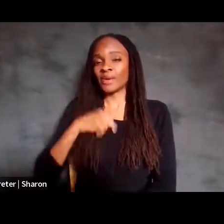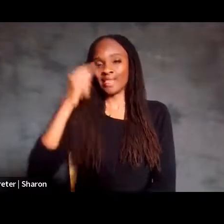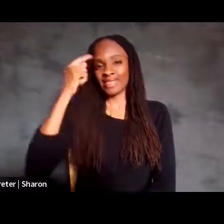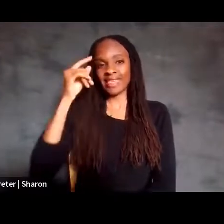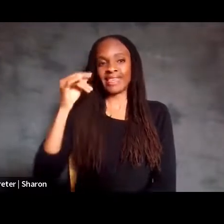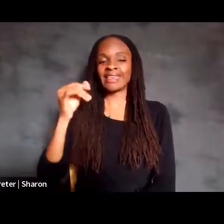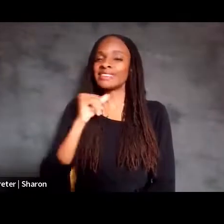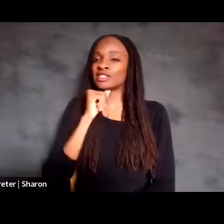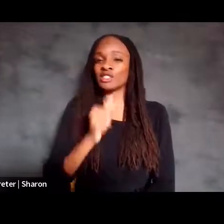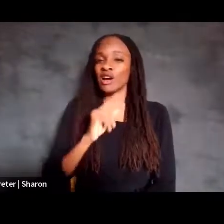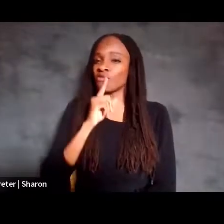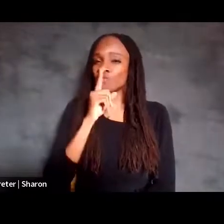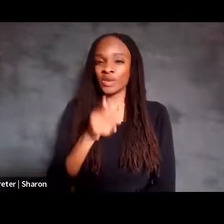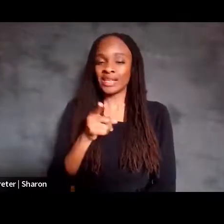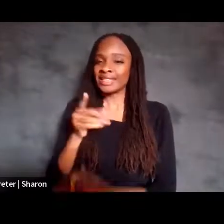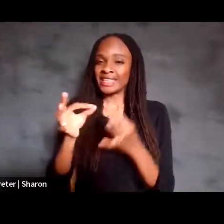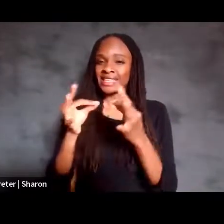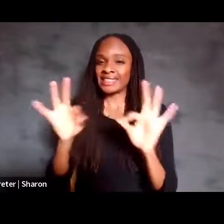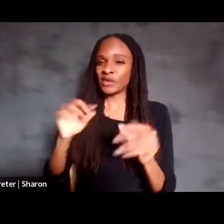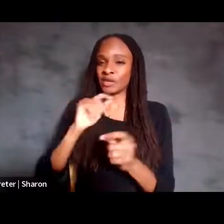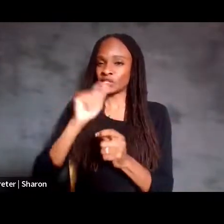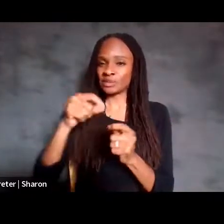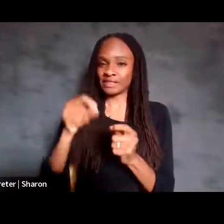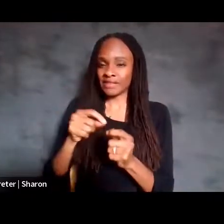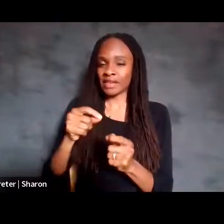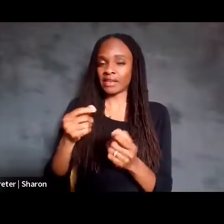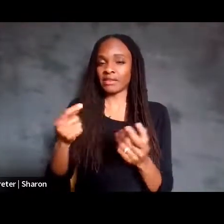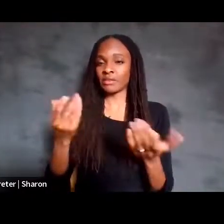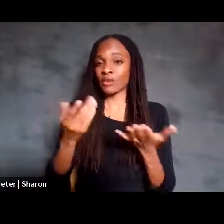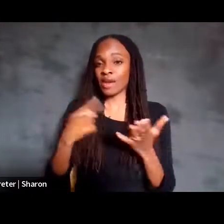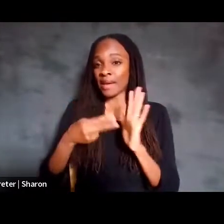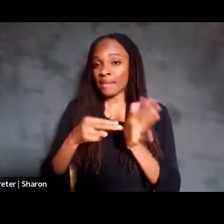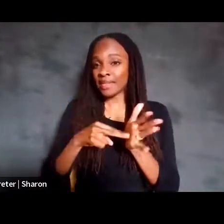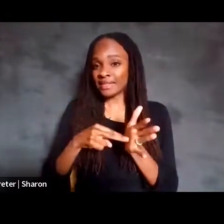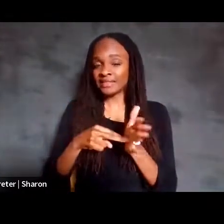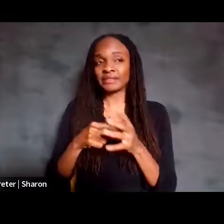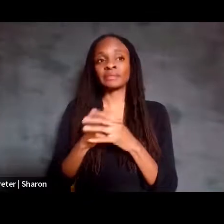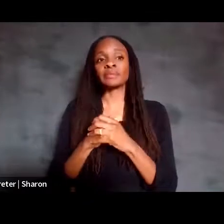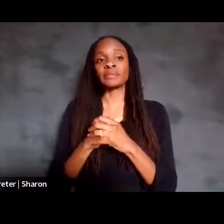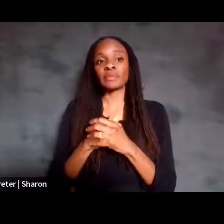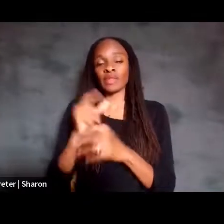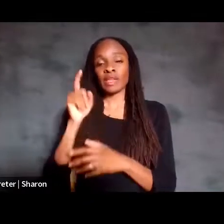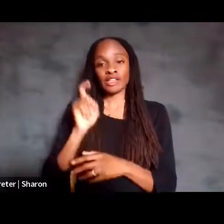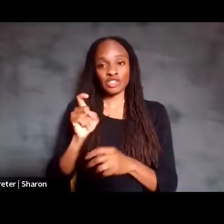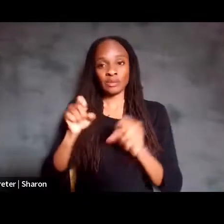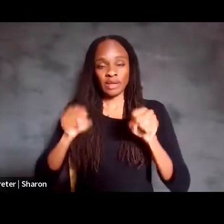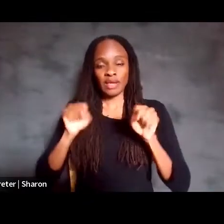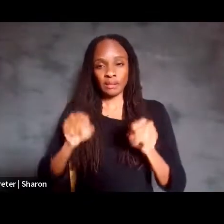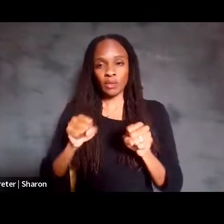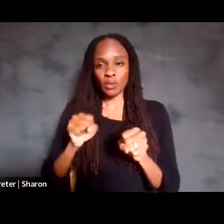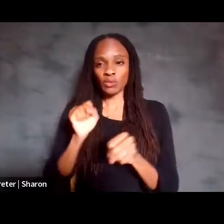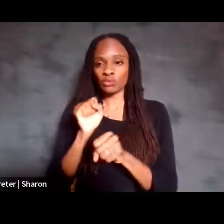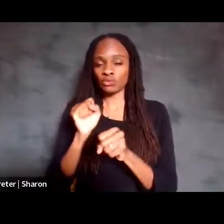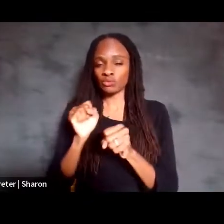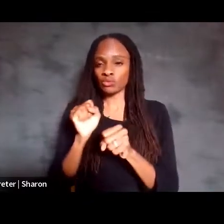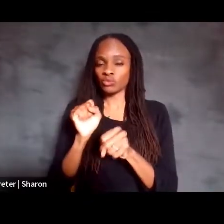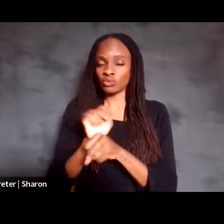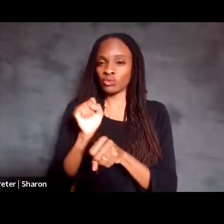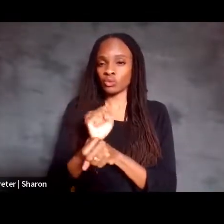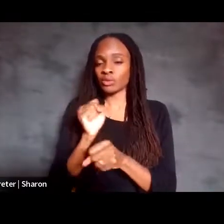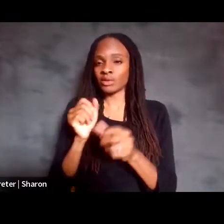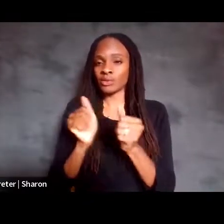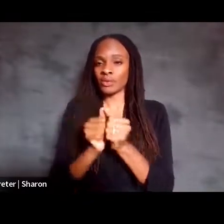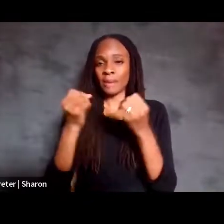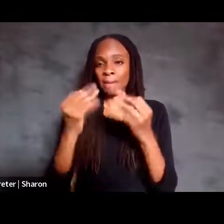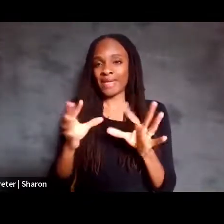really language specific, and by that I mean they should be able to work to enable communication in many languages, not just